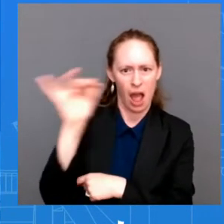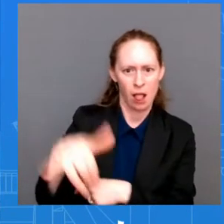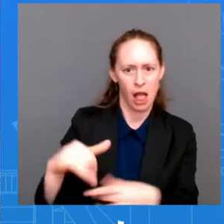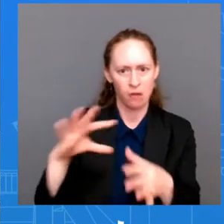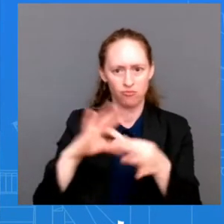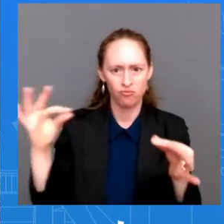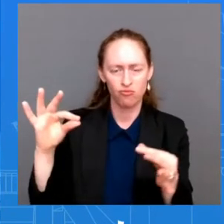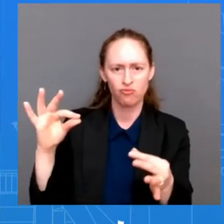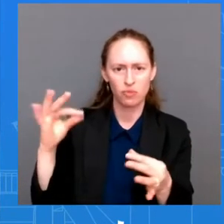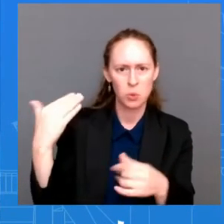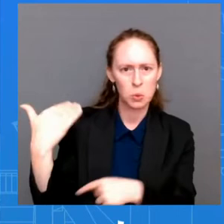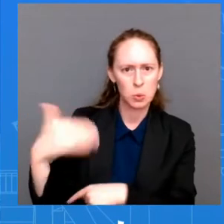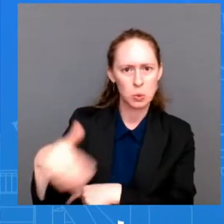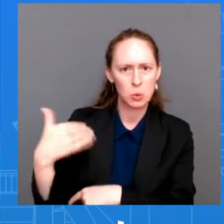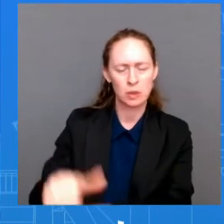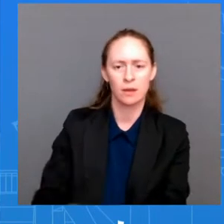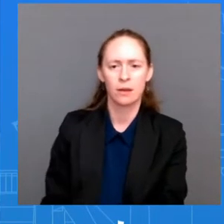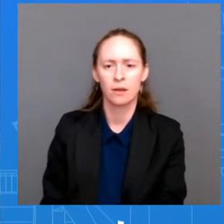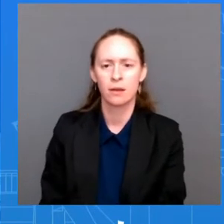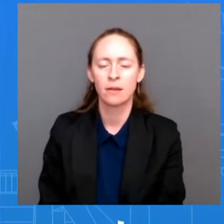raising rhetoric the way they have?